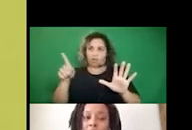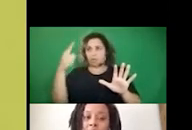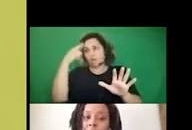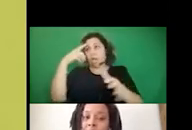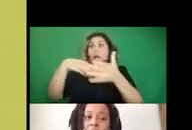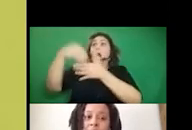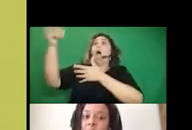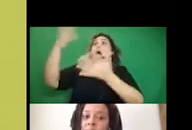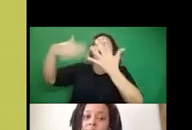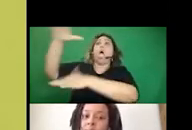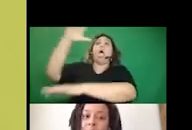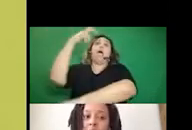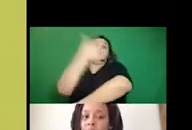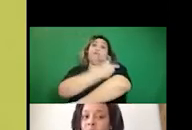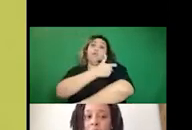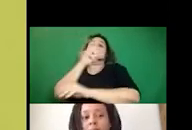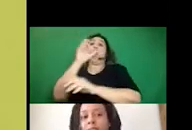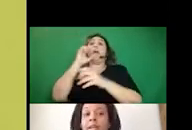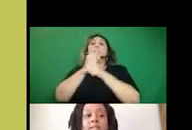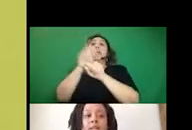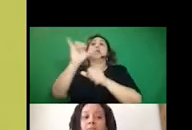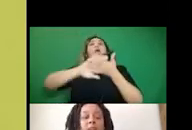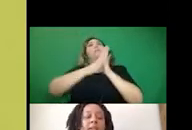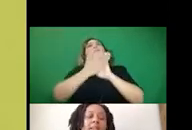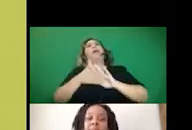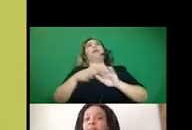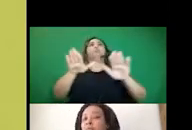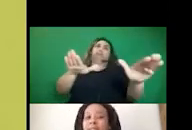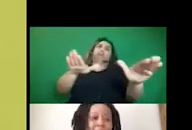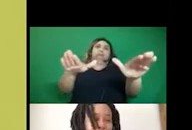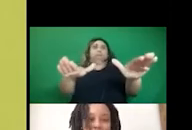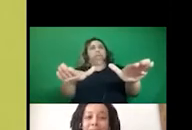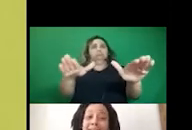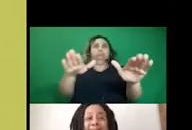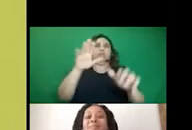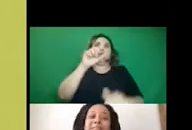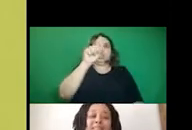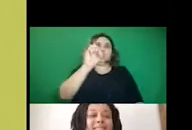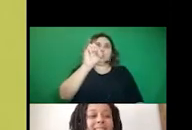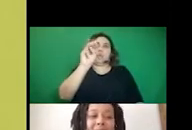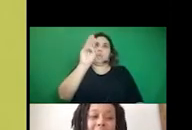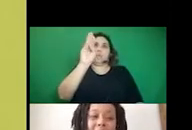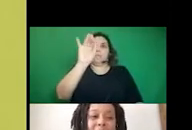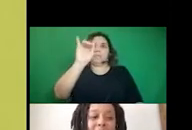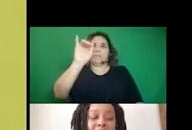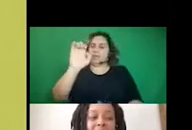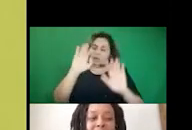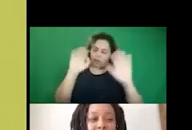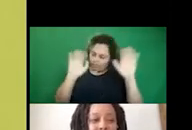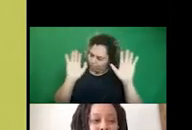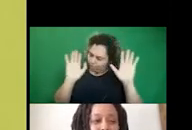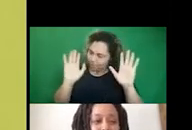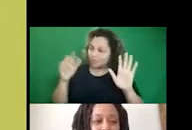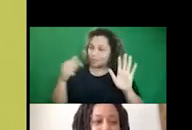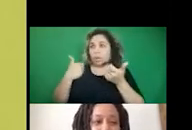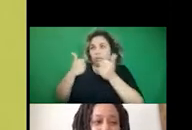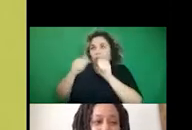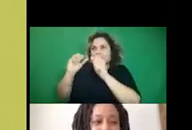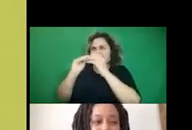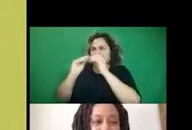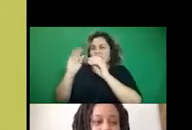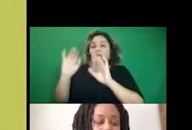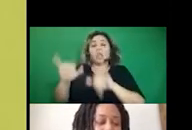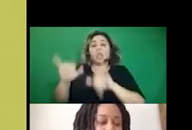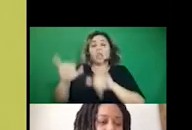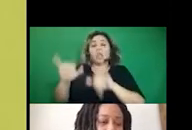vaccines is going to make you a zombie. Right. So like, we need to like correct some things. Um, can somebody who strongly